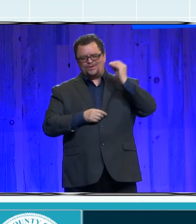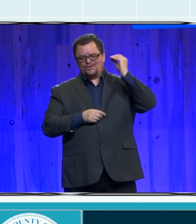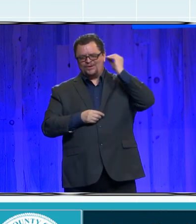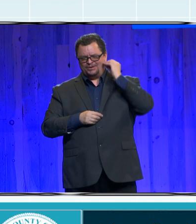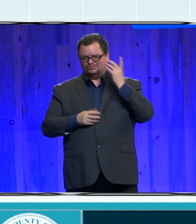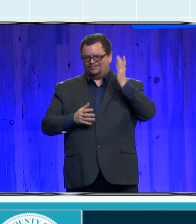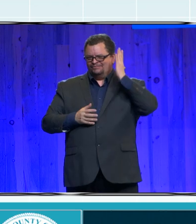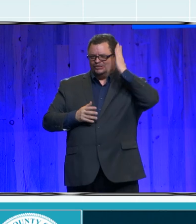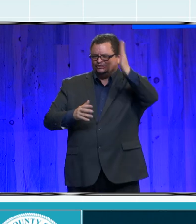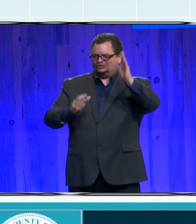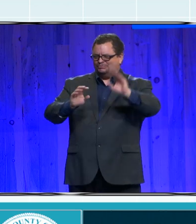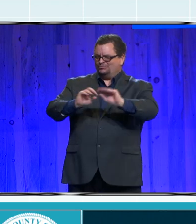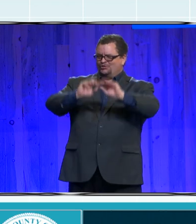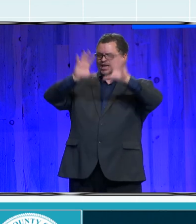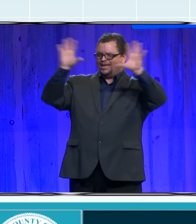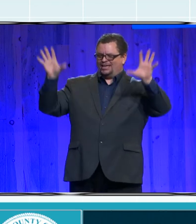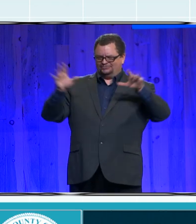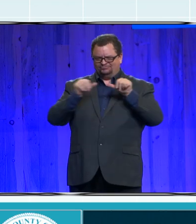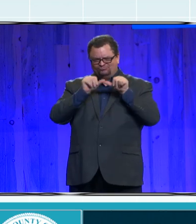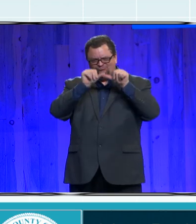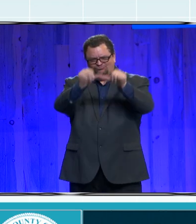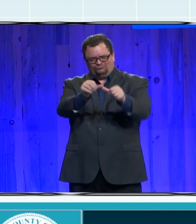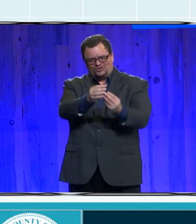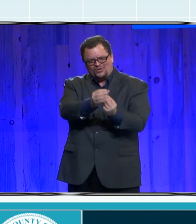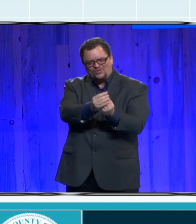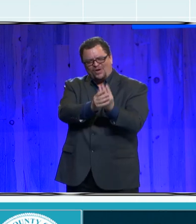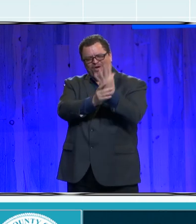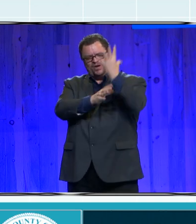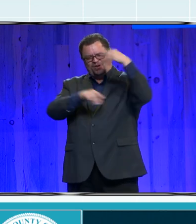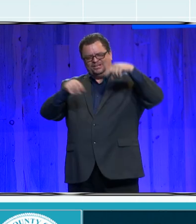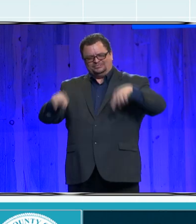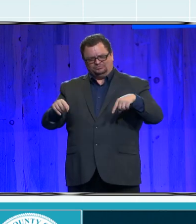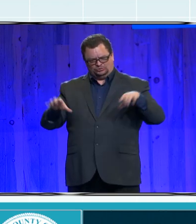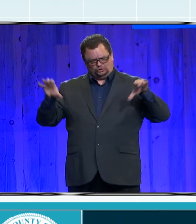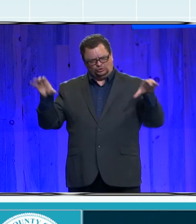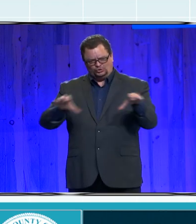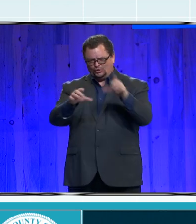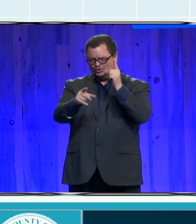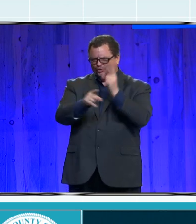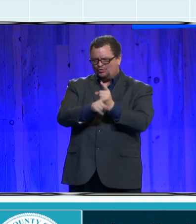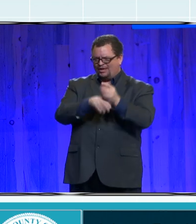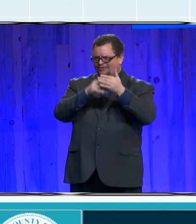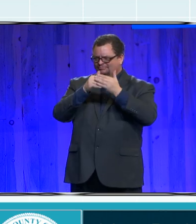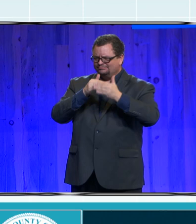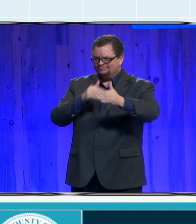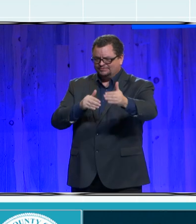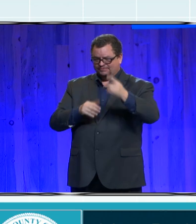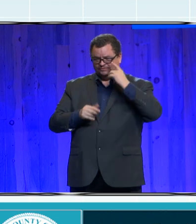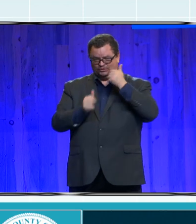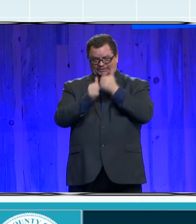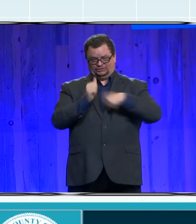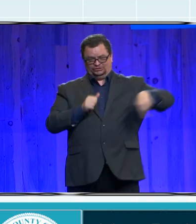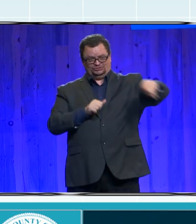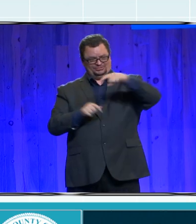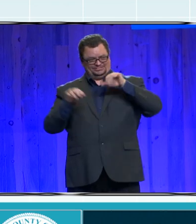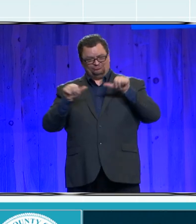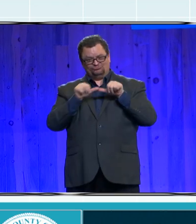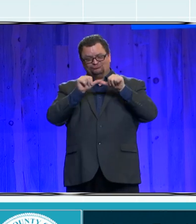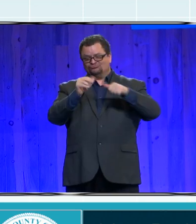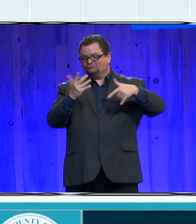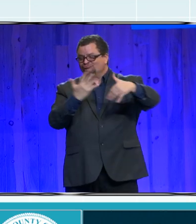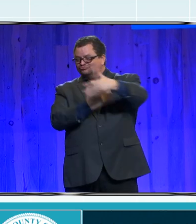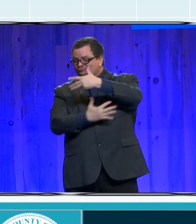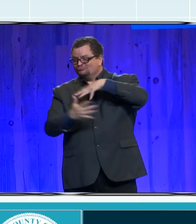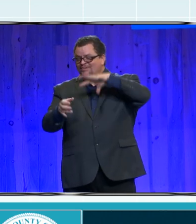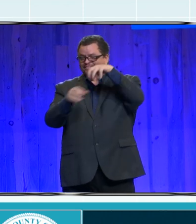our region continues to grow, and the next right thing is for each of us to remain engaged and to make sure that we are